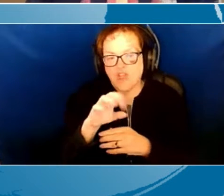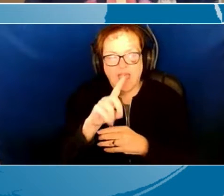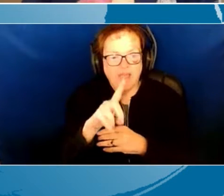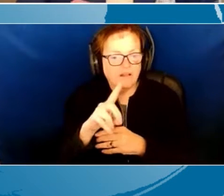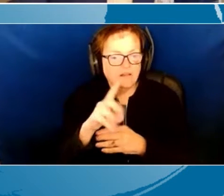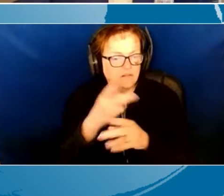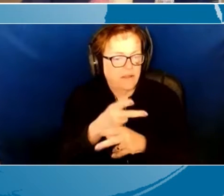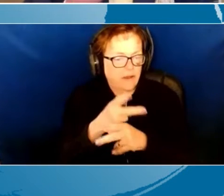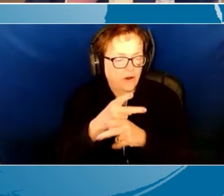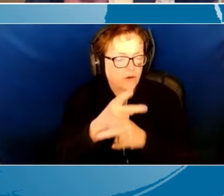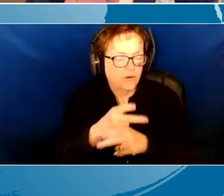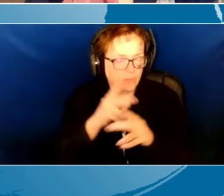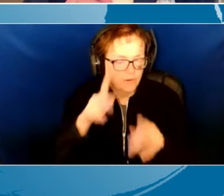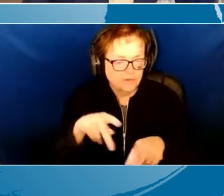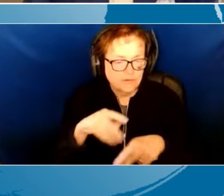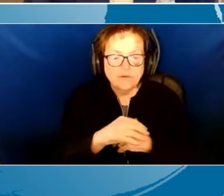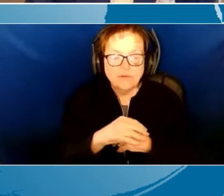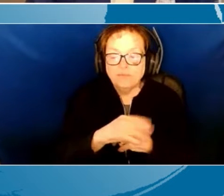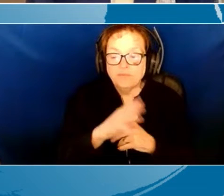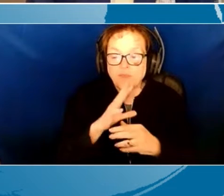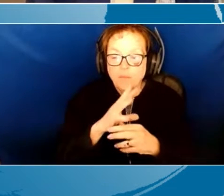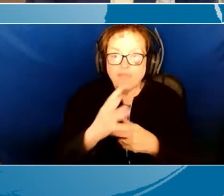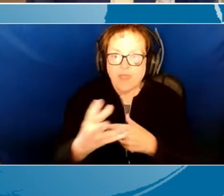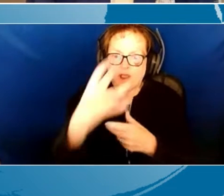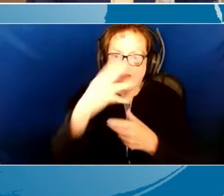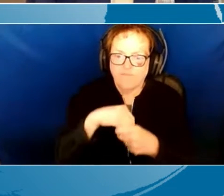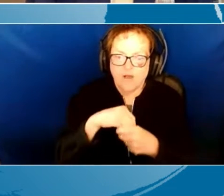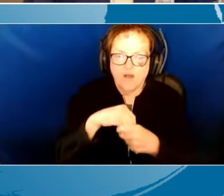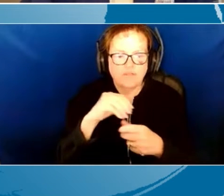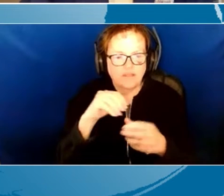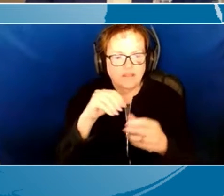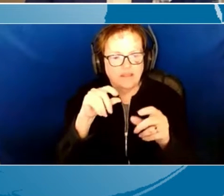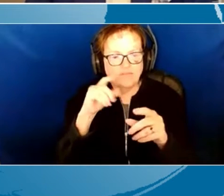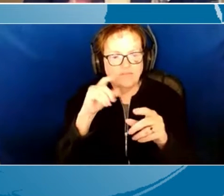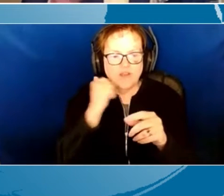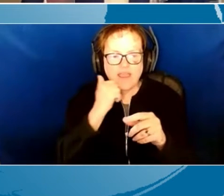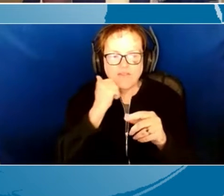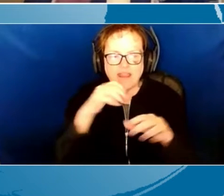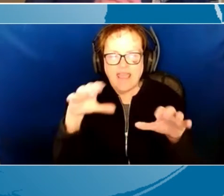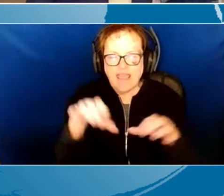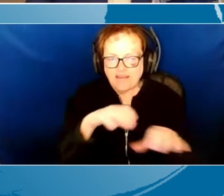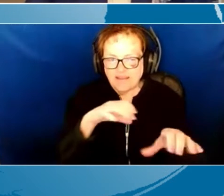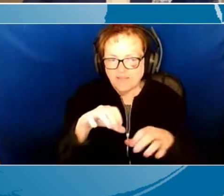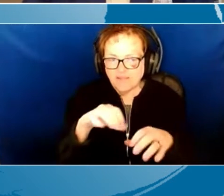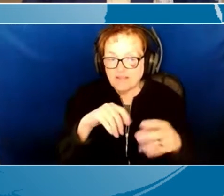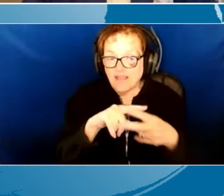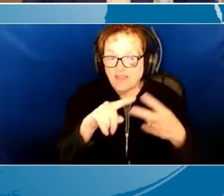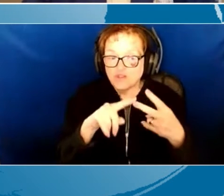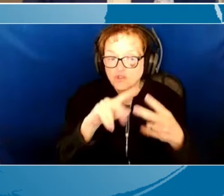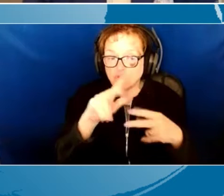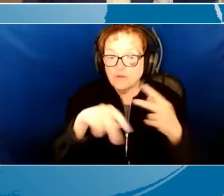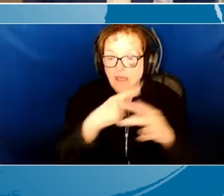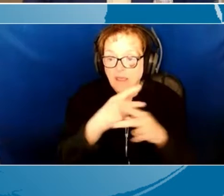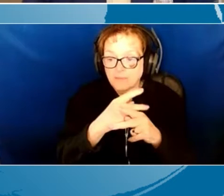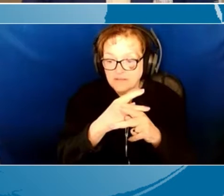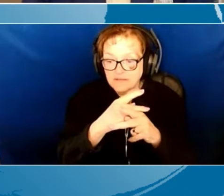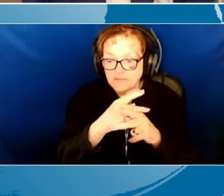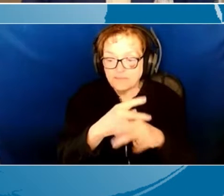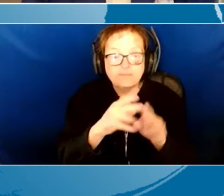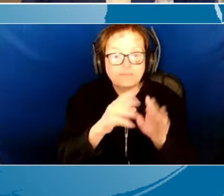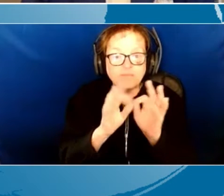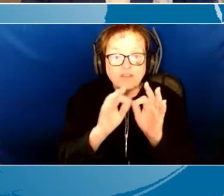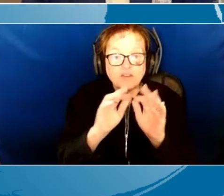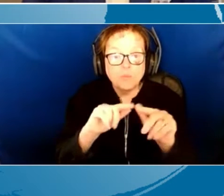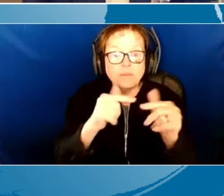supporting the child's, what we call participation in their everyday activities. There are two types of effective help giving. One is